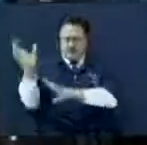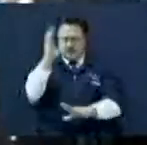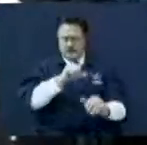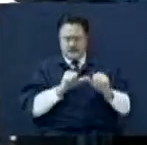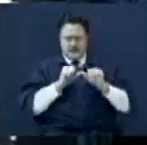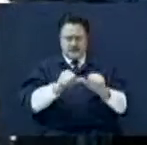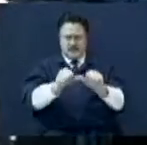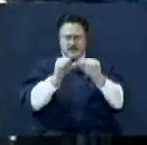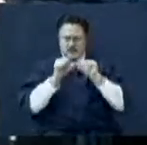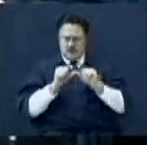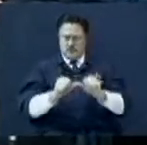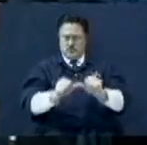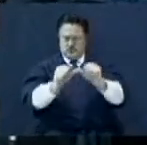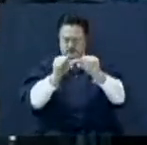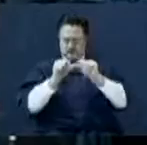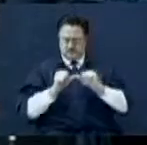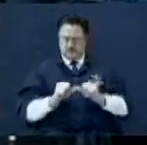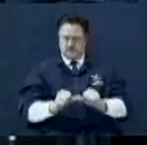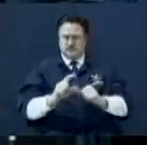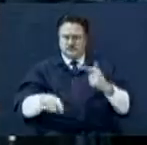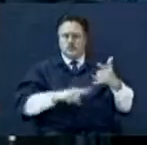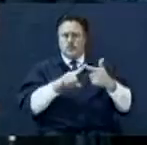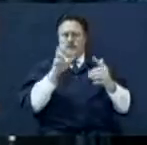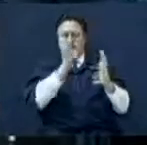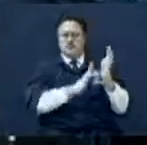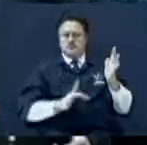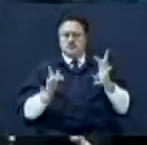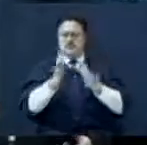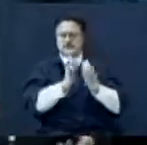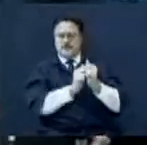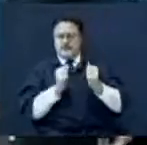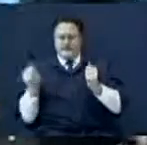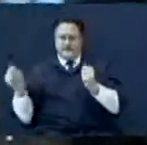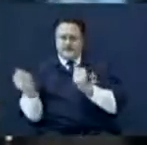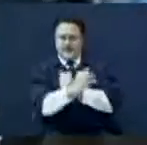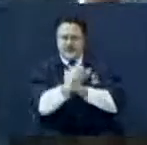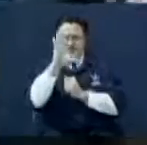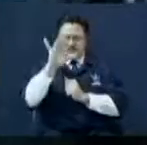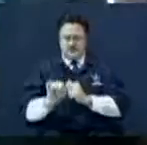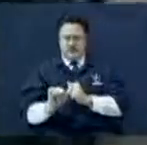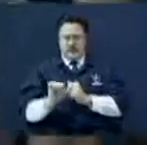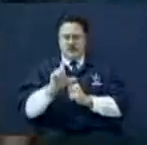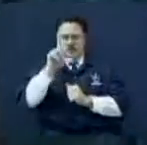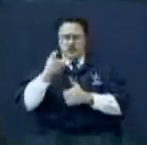two, when Jesus passes by, you better willingly bring him in.